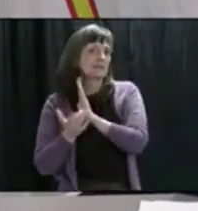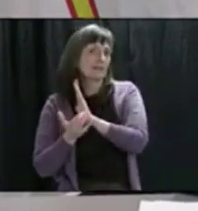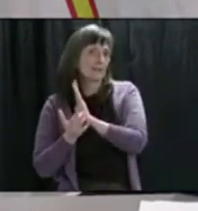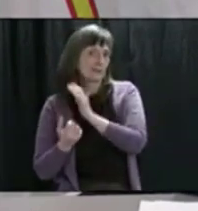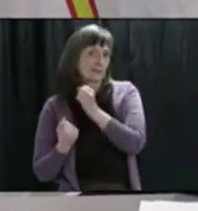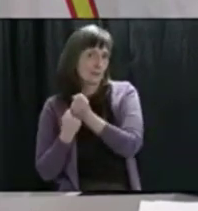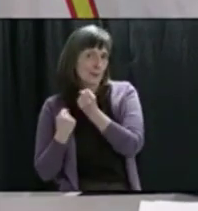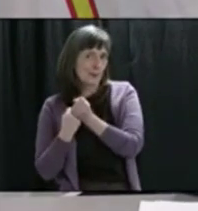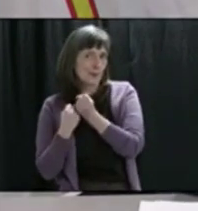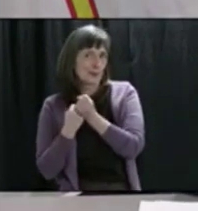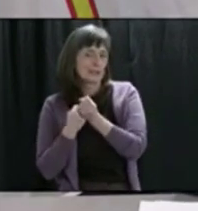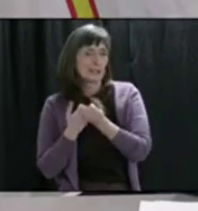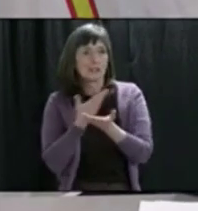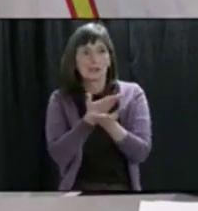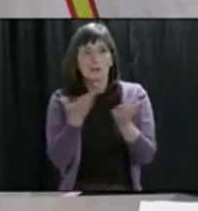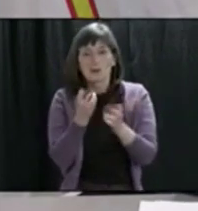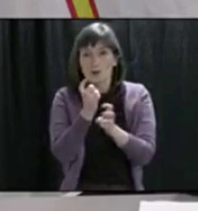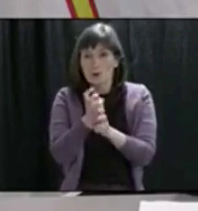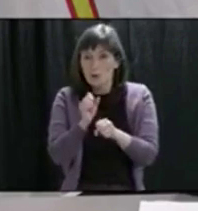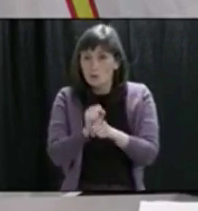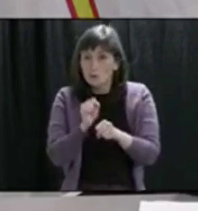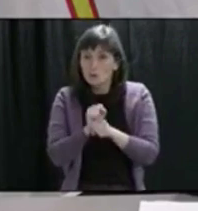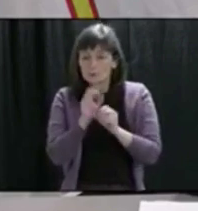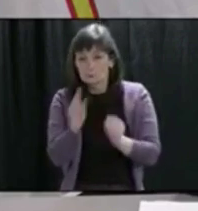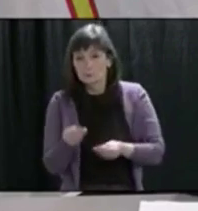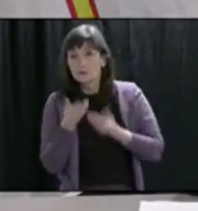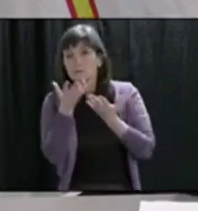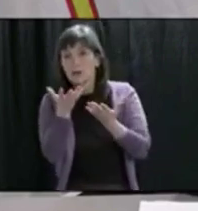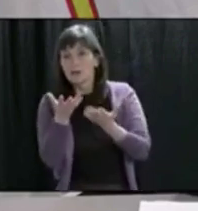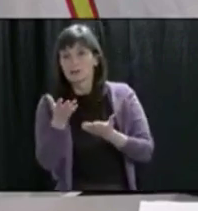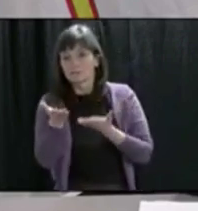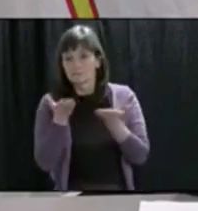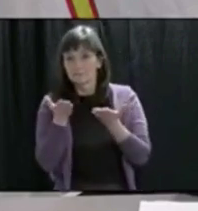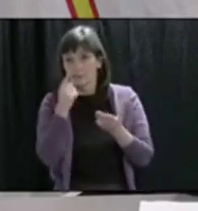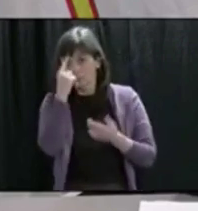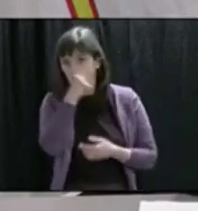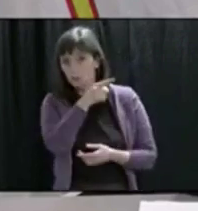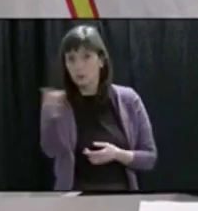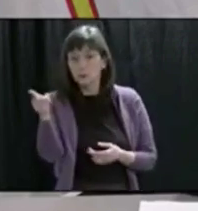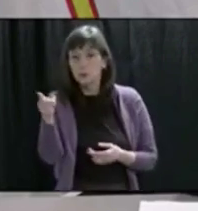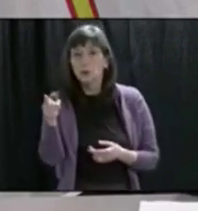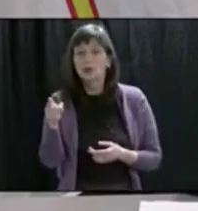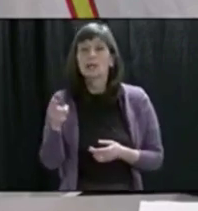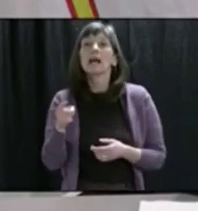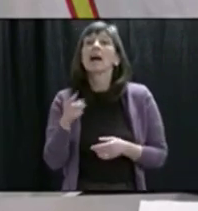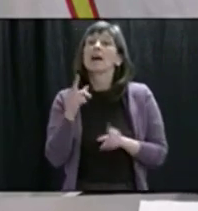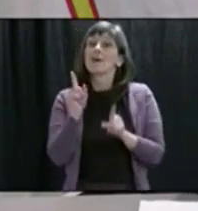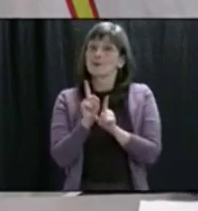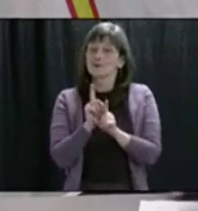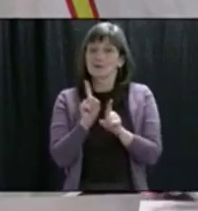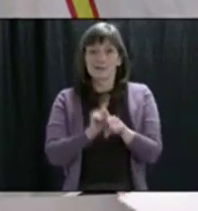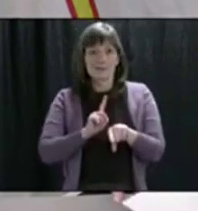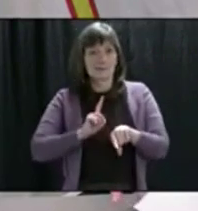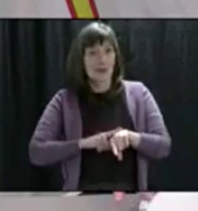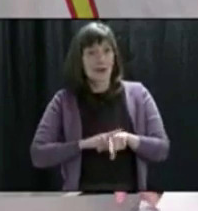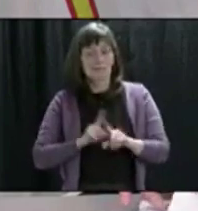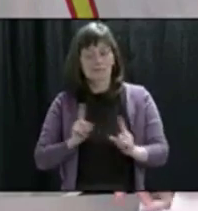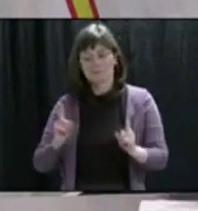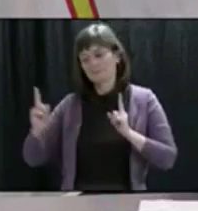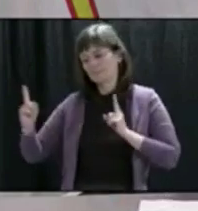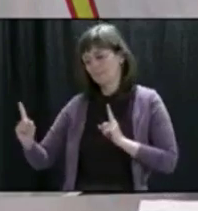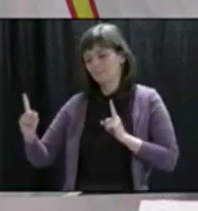They are all working extremely hard to provide this service. And by the way, keeping physical distance at the forefront.